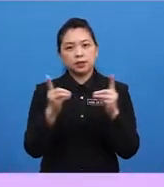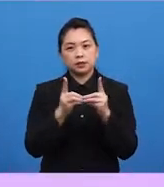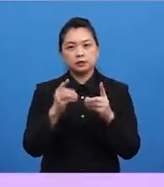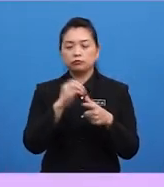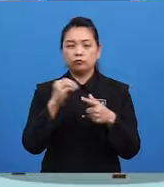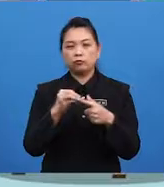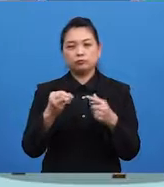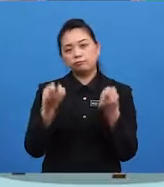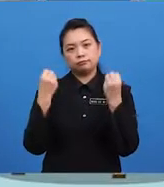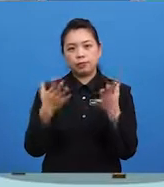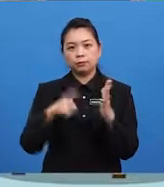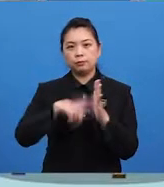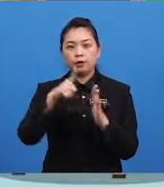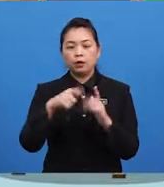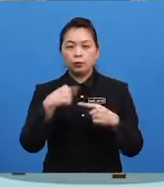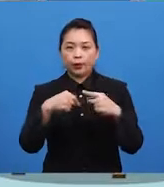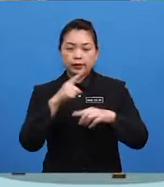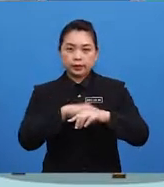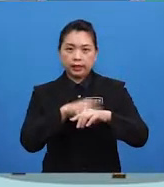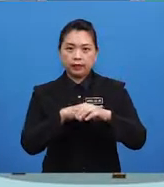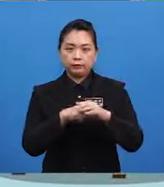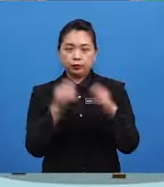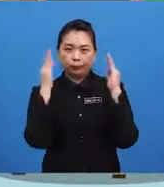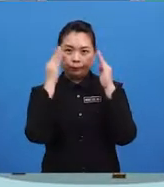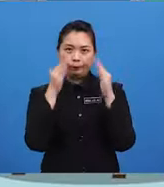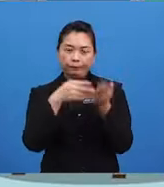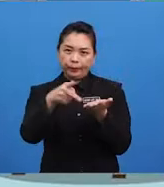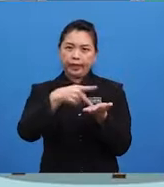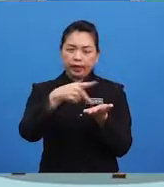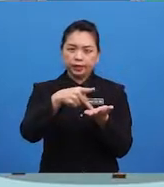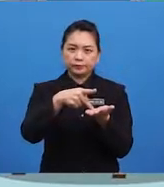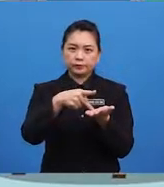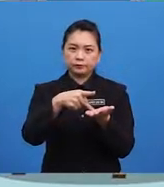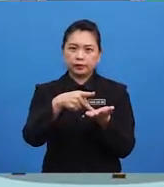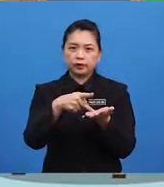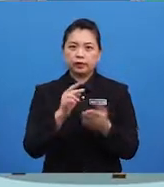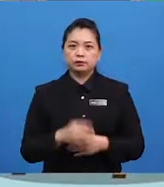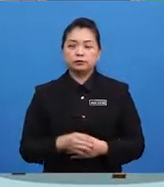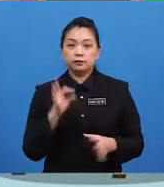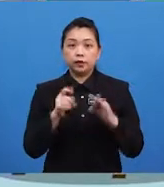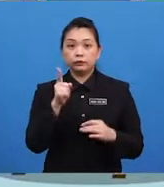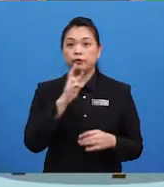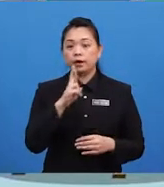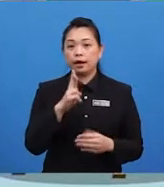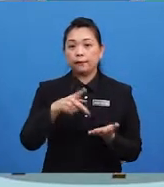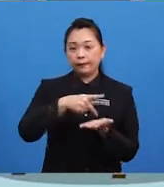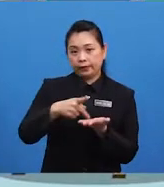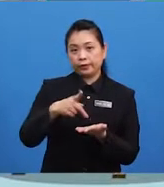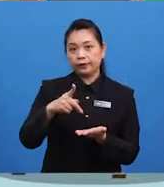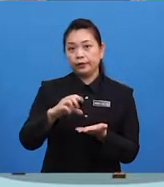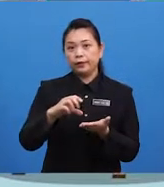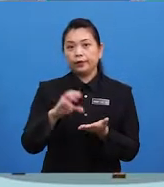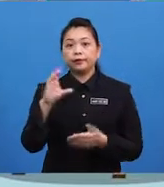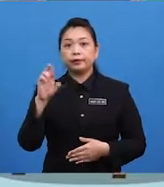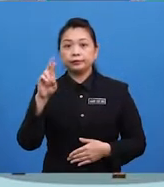When the time comes to pay for meal, they may ask you if you are paying with credit,